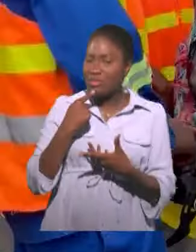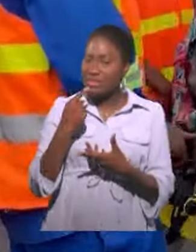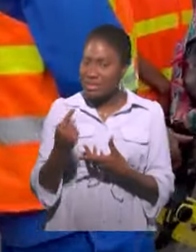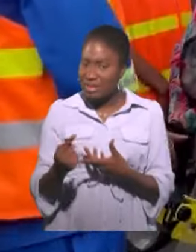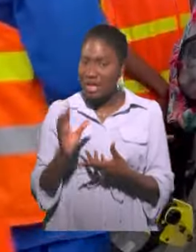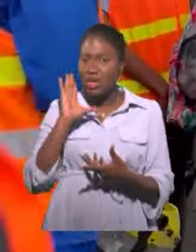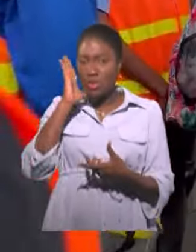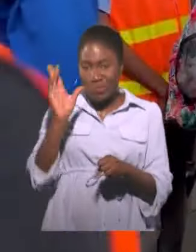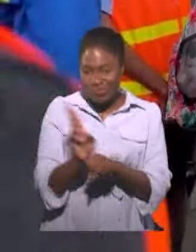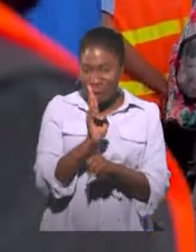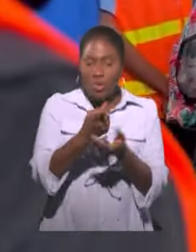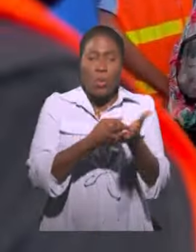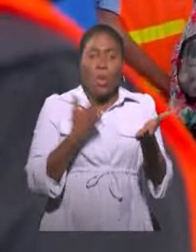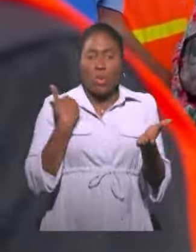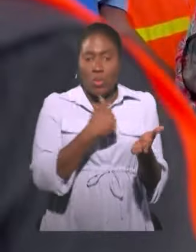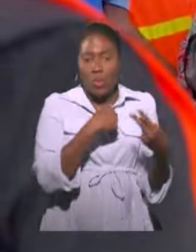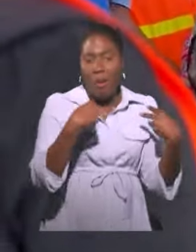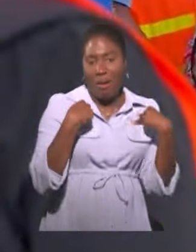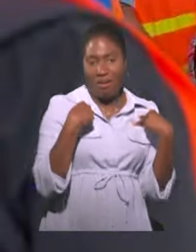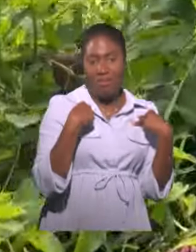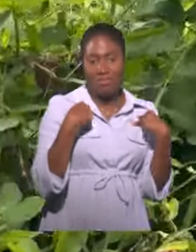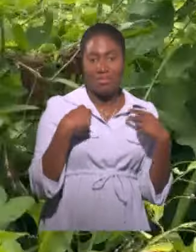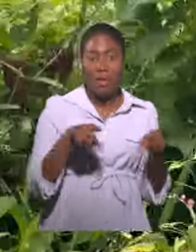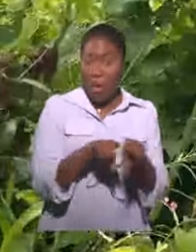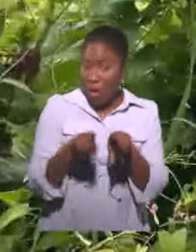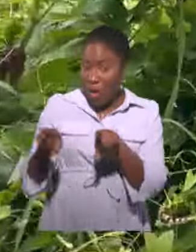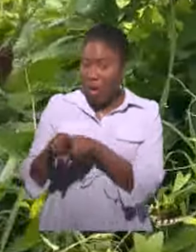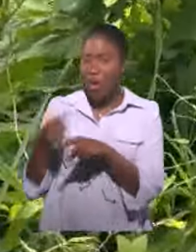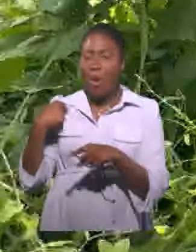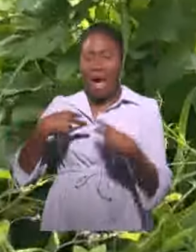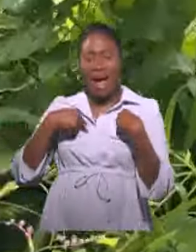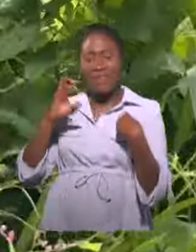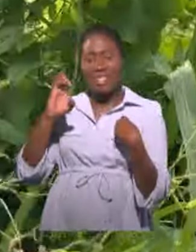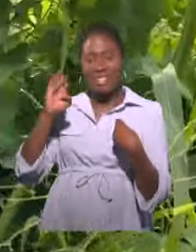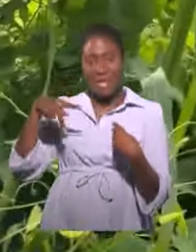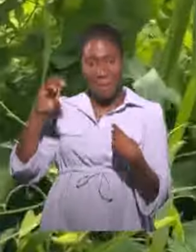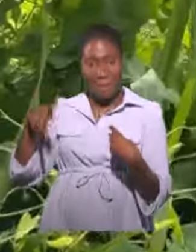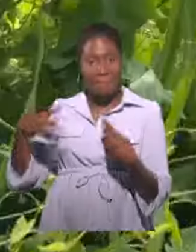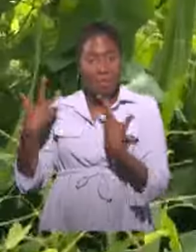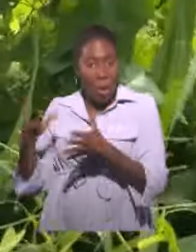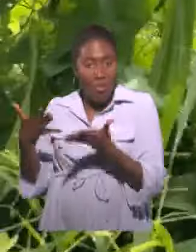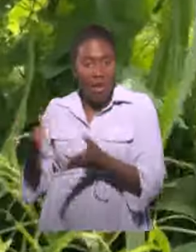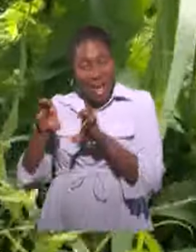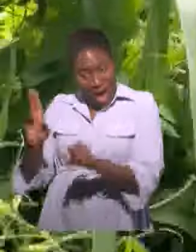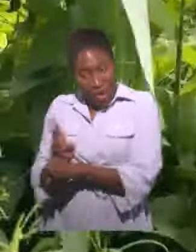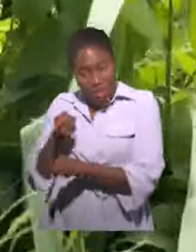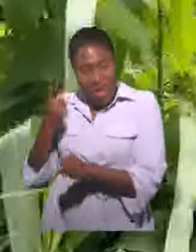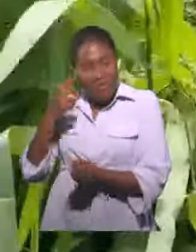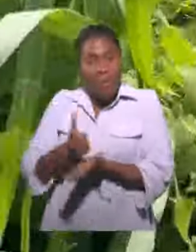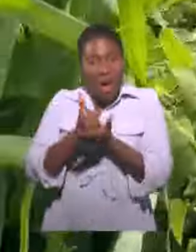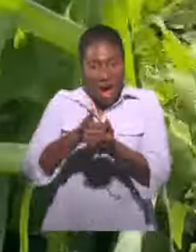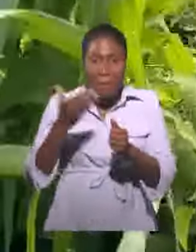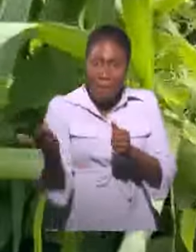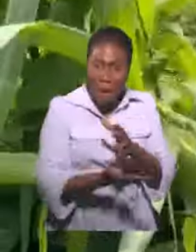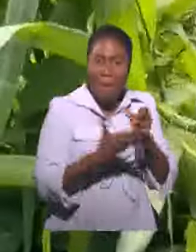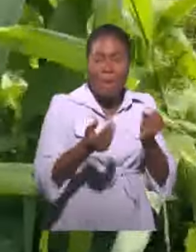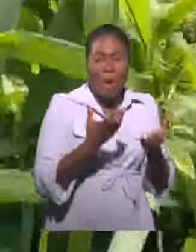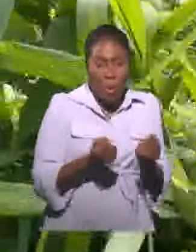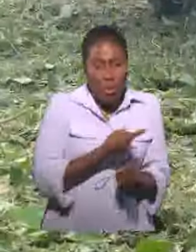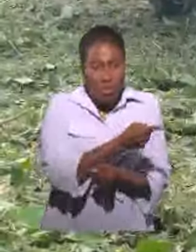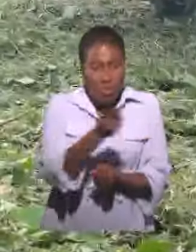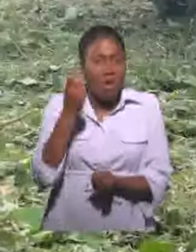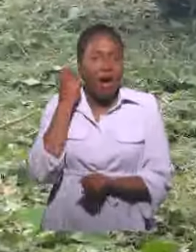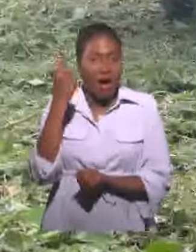mobilize resources because CPEP has already had the employees and so forth. So that's how the initiative came about. So I want to make sure that the public understand it's not